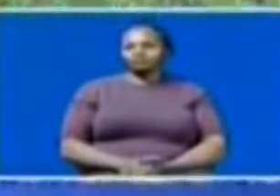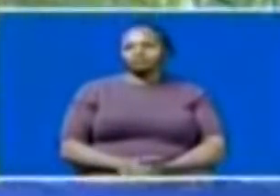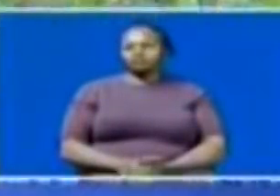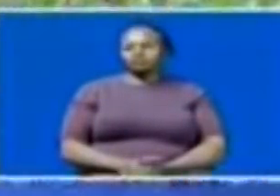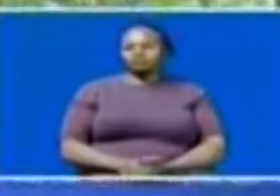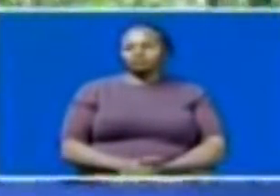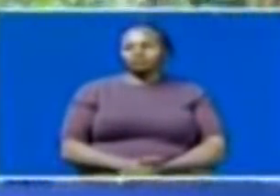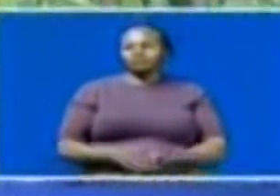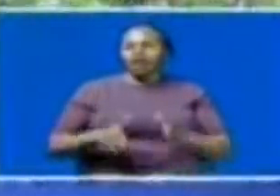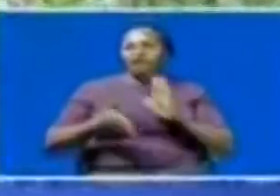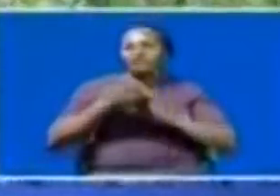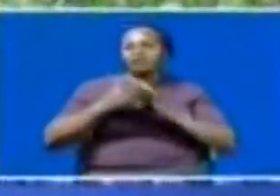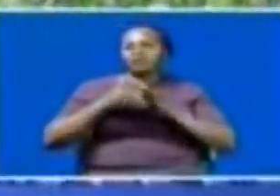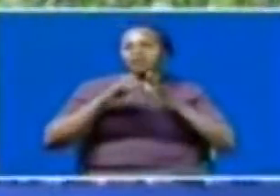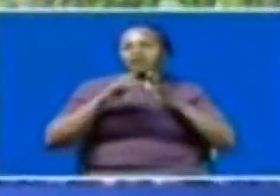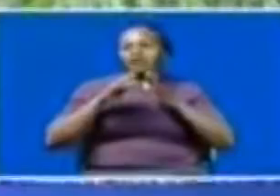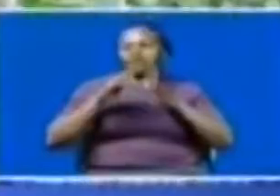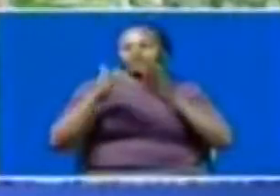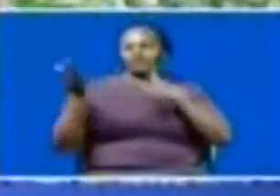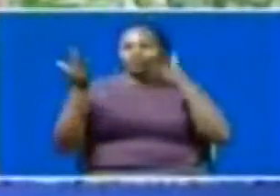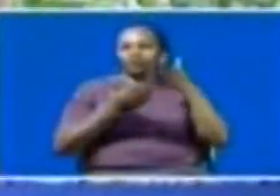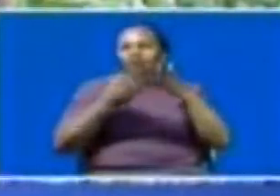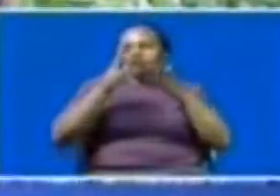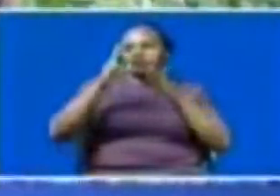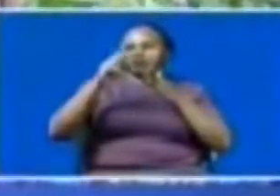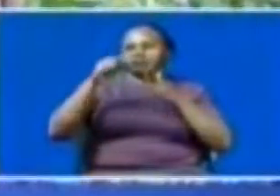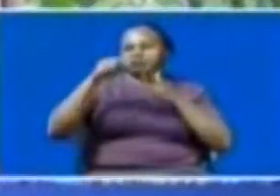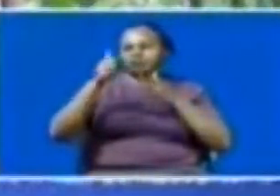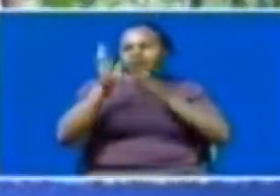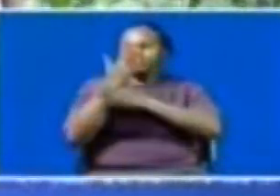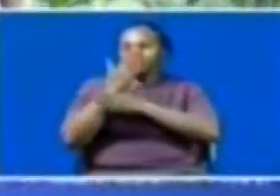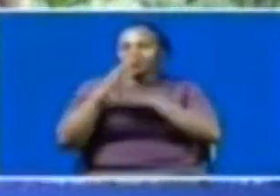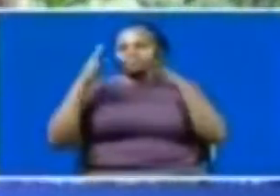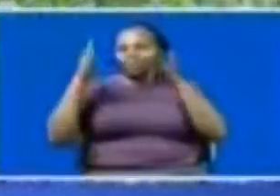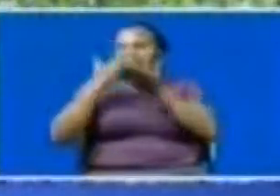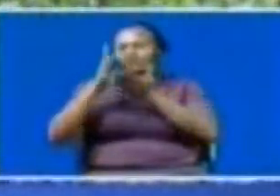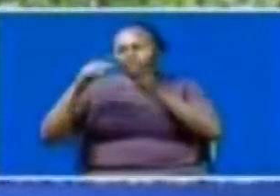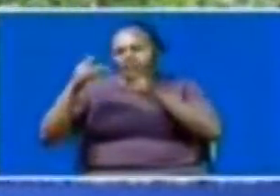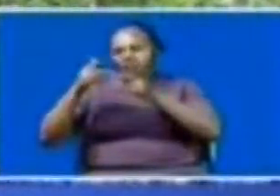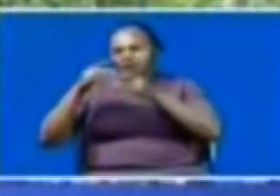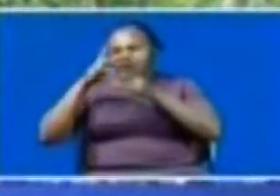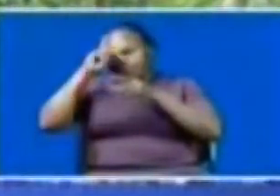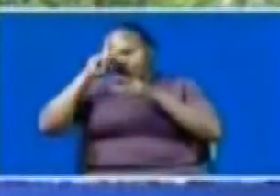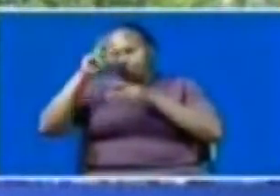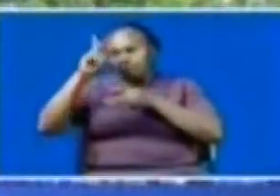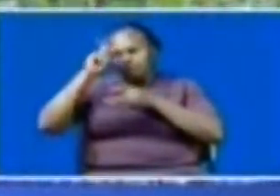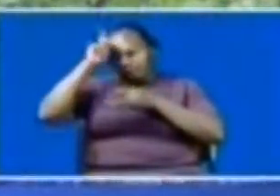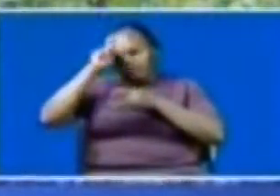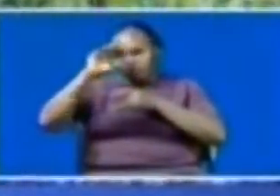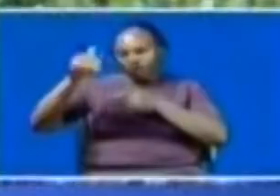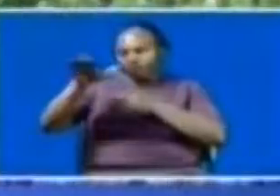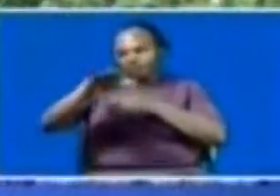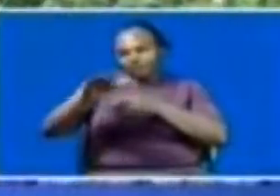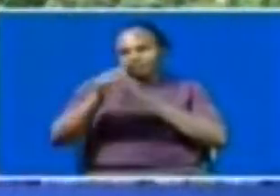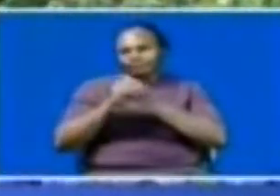The Lush Farmlands and Forest welcome you to Getter Forest, part of the Greater Abadairs Forest in Kipipiri, Nyandarwa County.